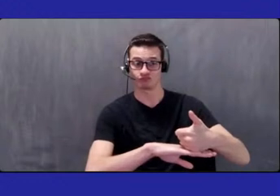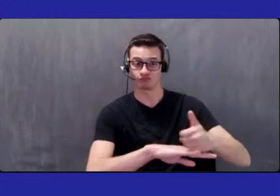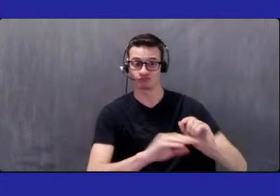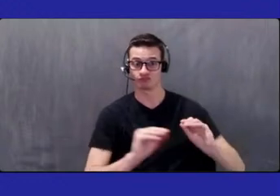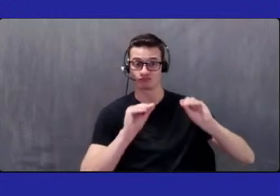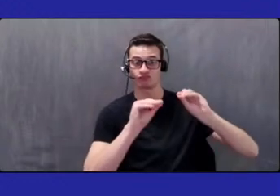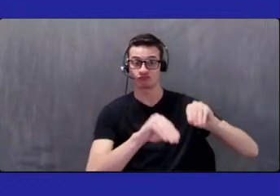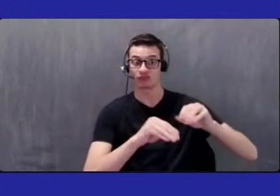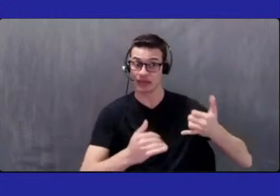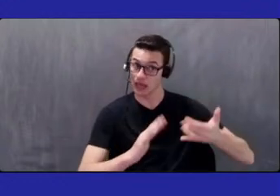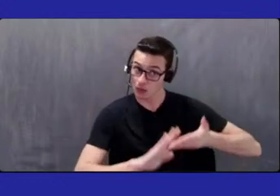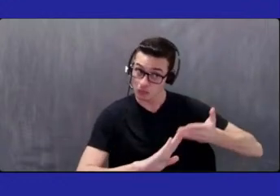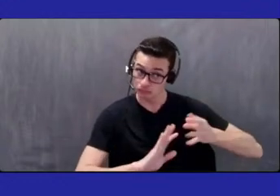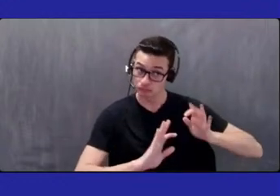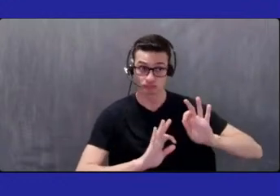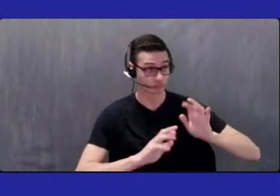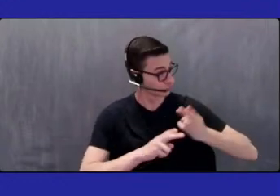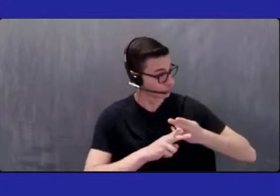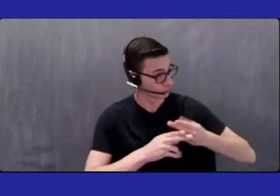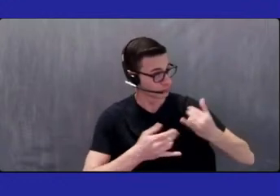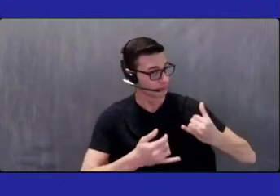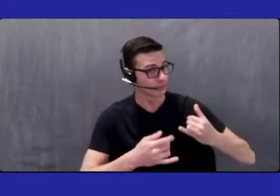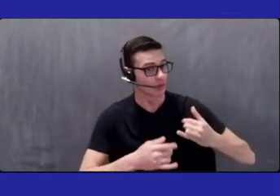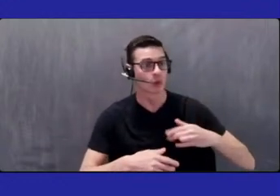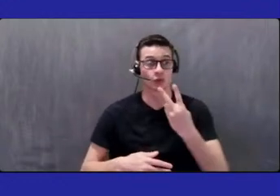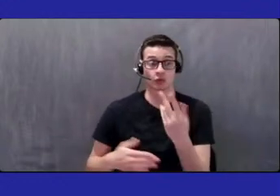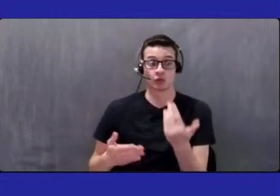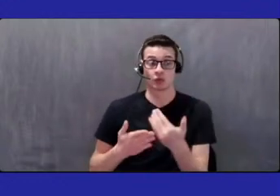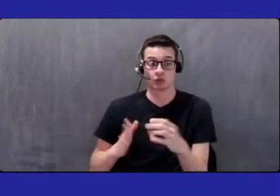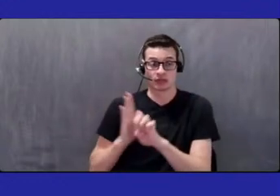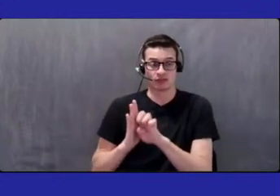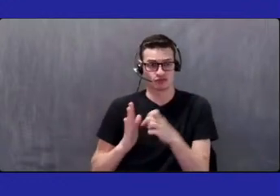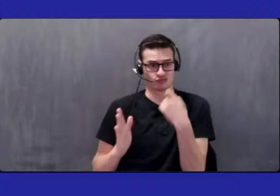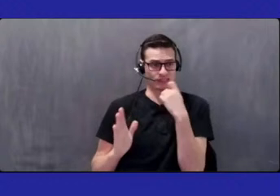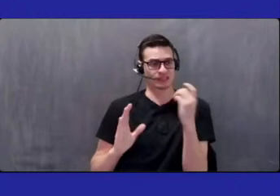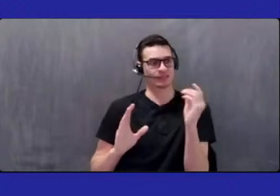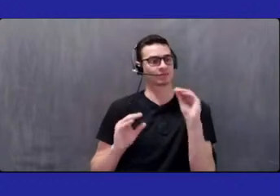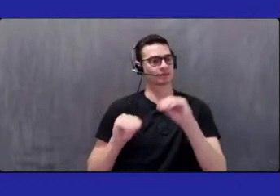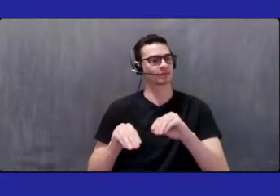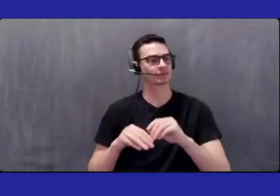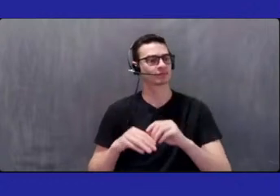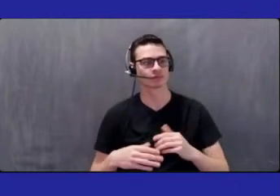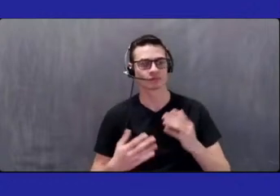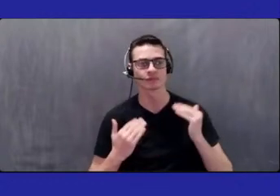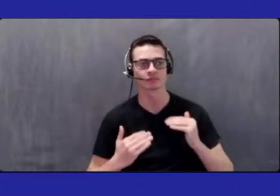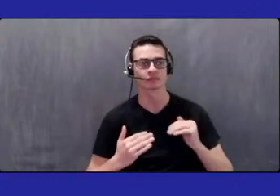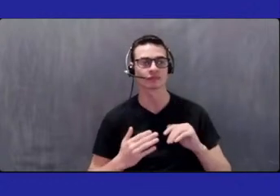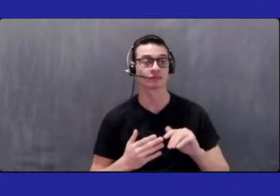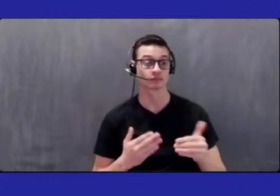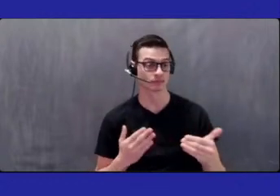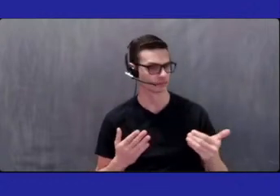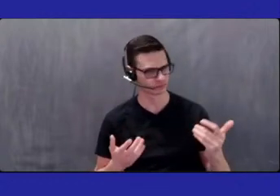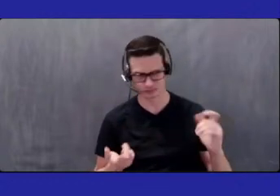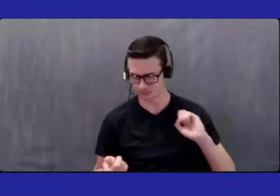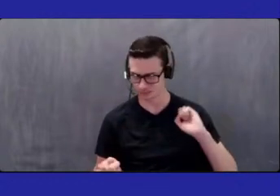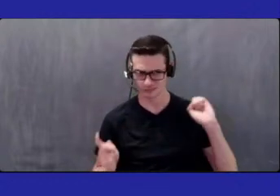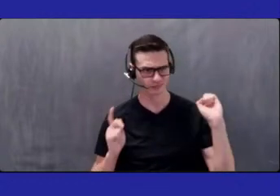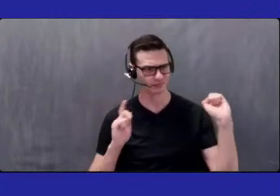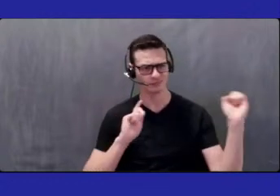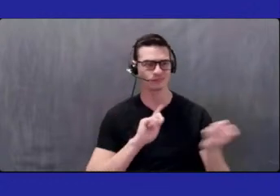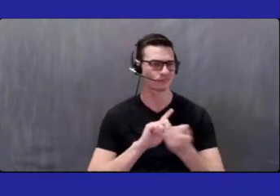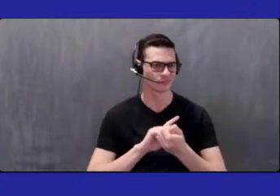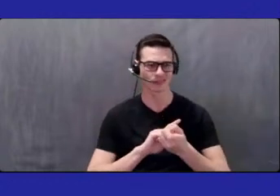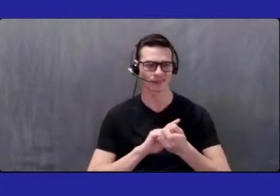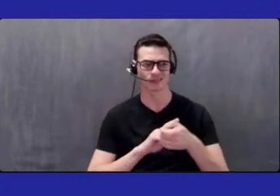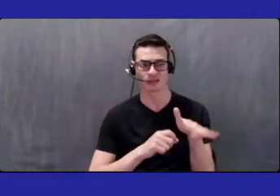operational and being used. We have two new elevators that were recently installed as well. We've made massive updates to our